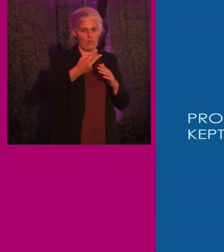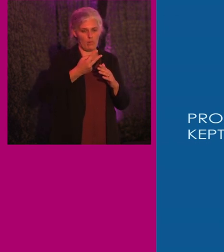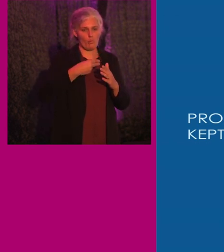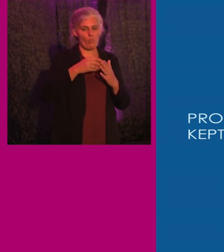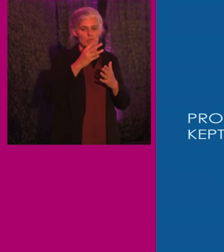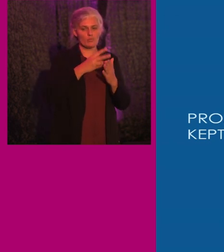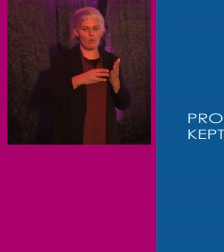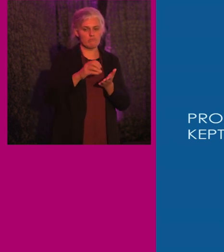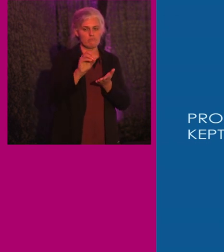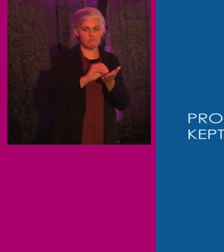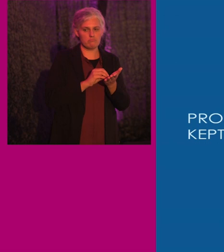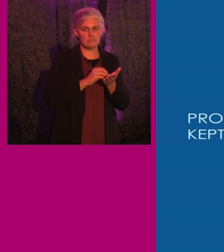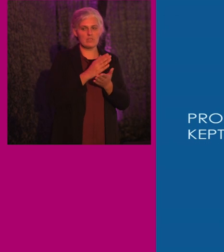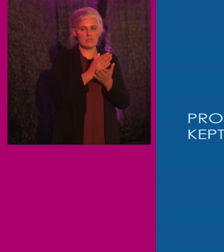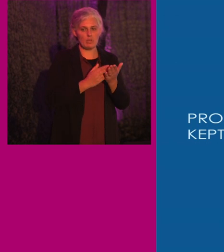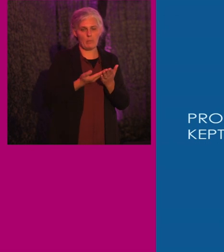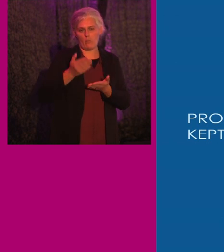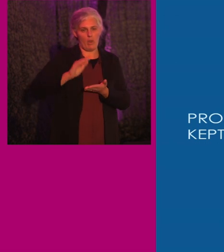fare instead of a lower fee.